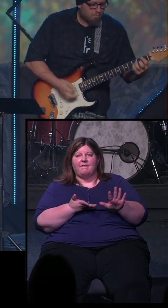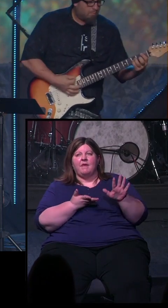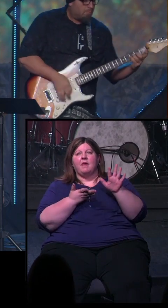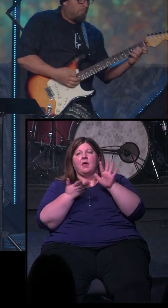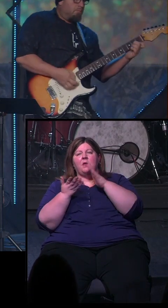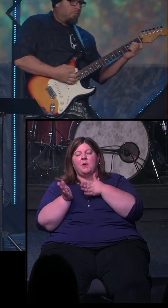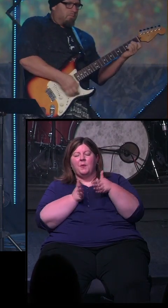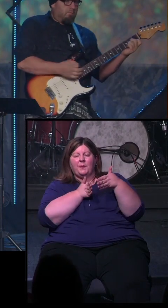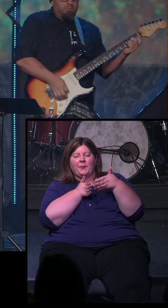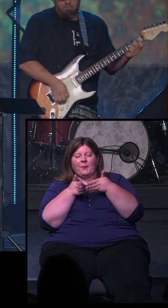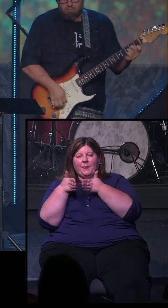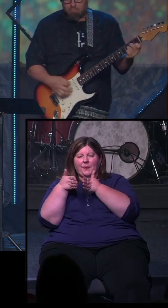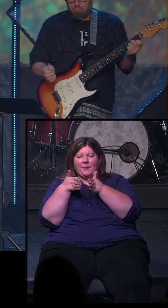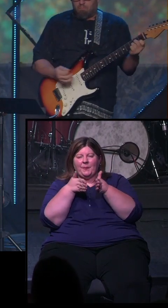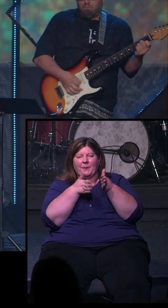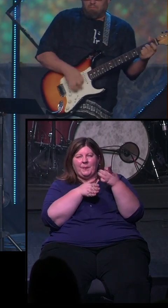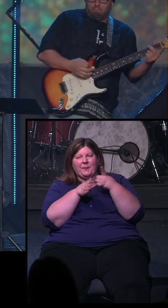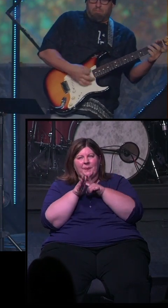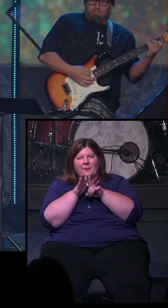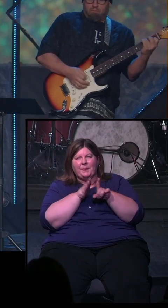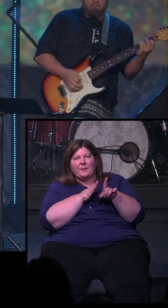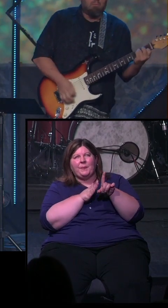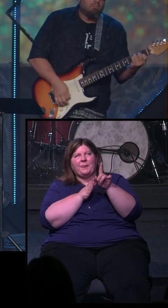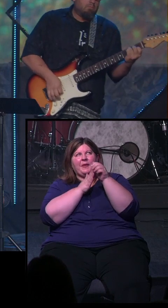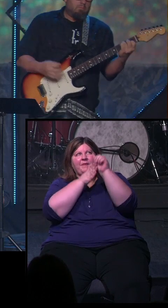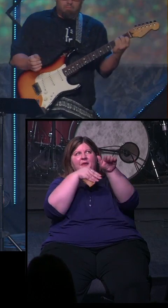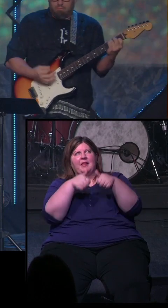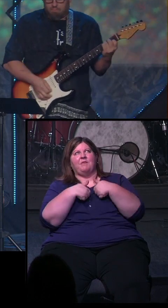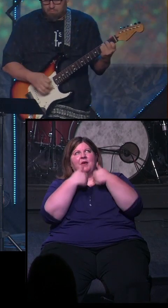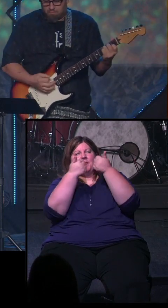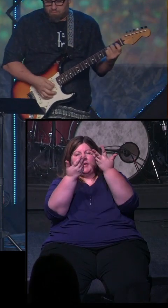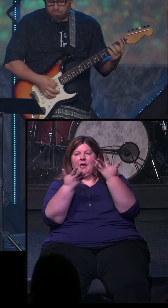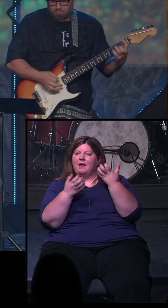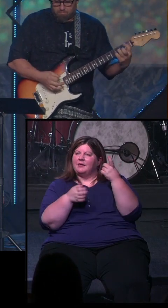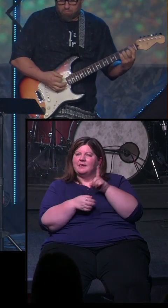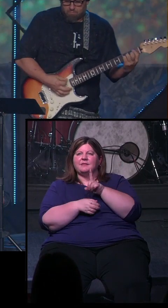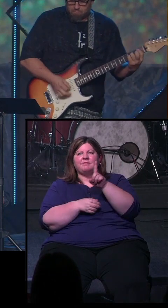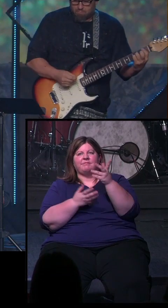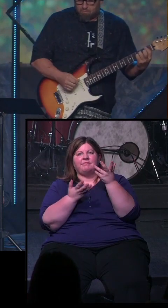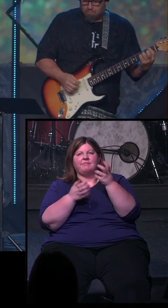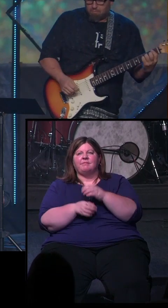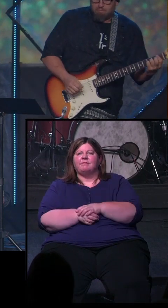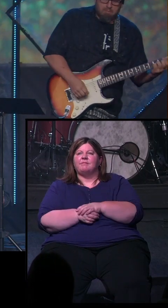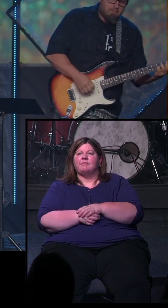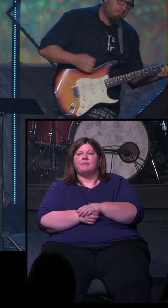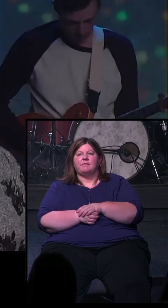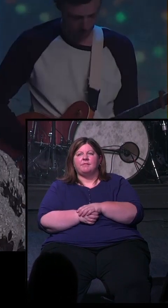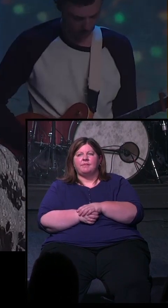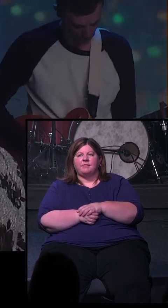It's a narrow road. It's leads to life. But I want to be on it. It's a narrow road.